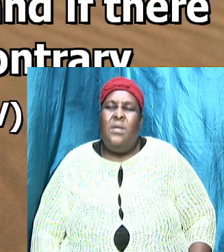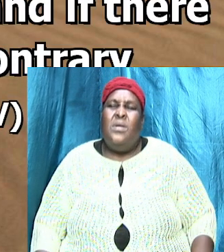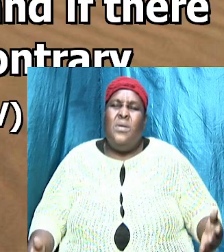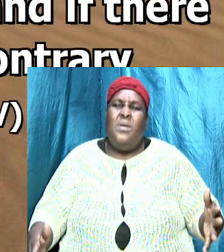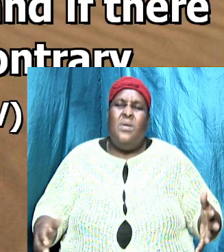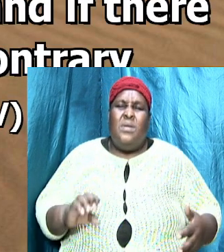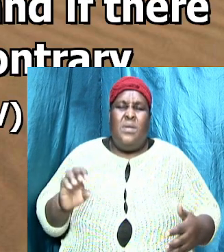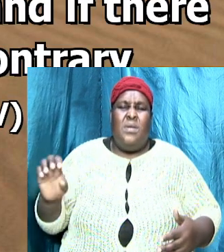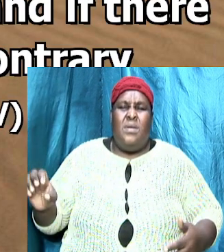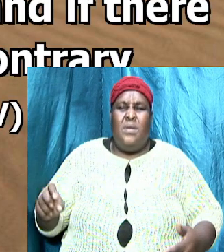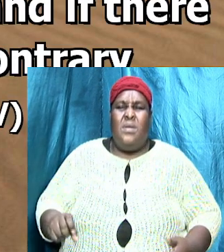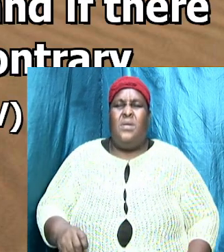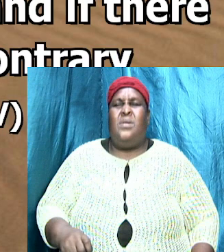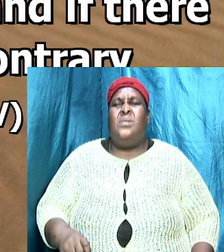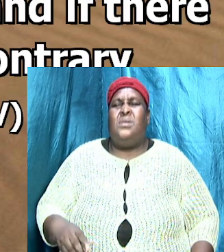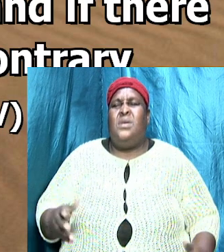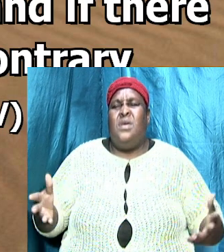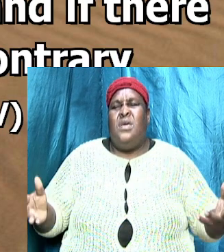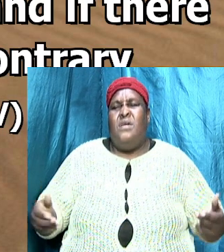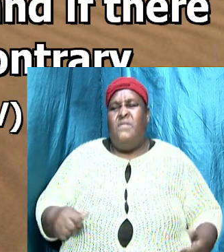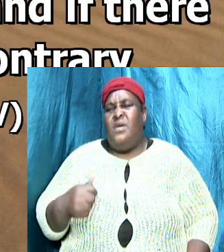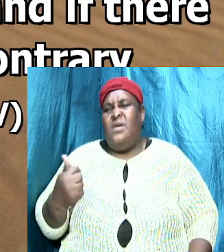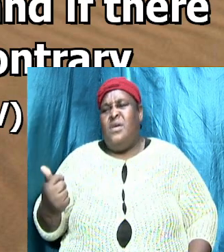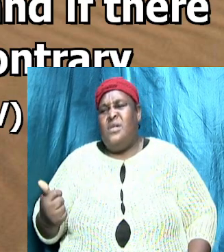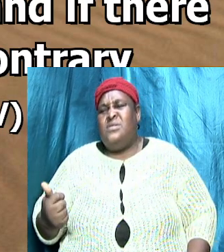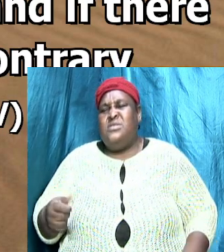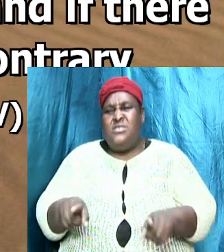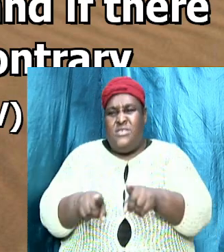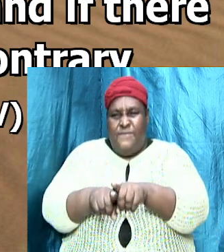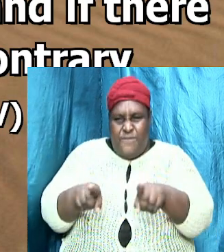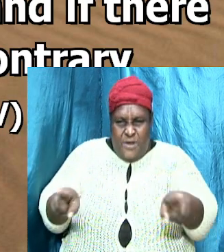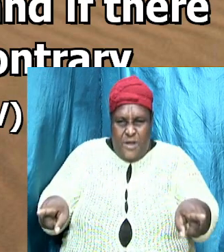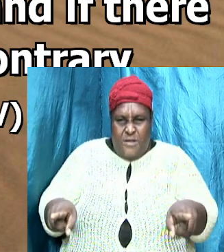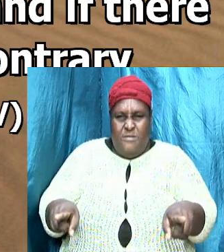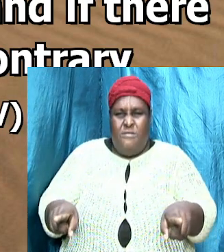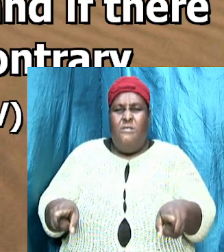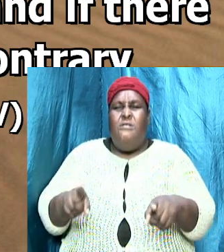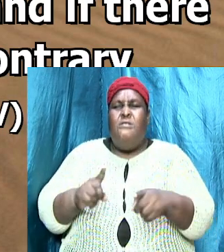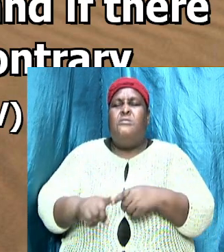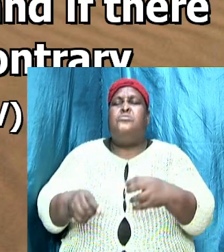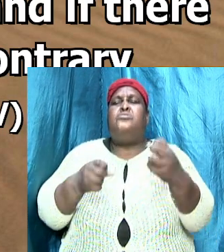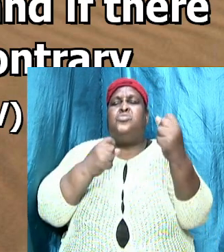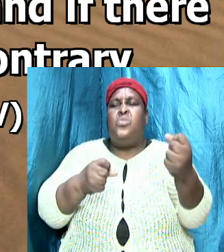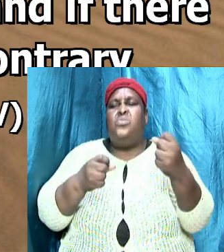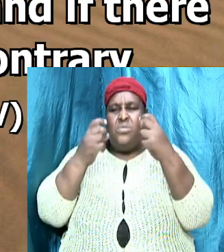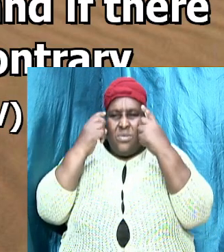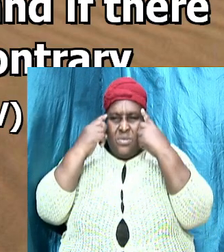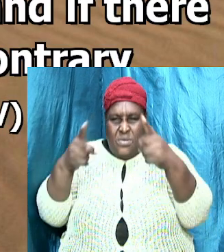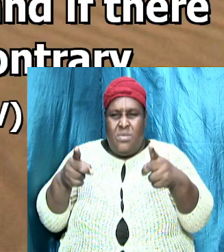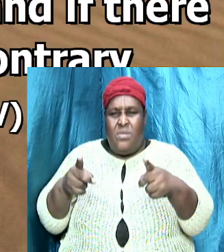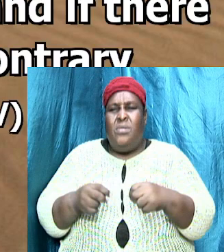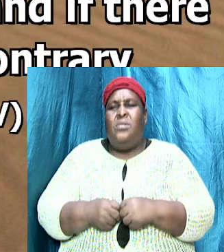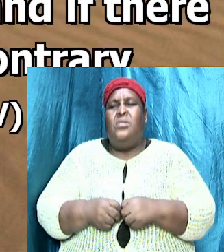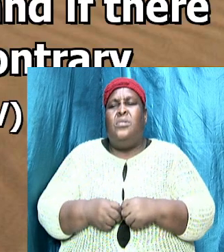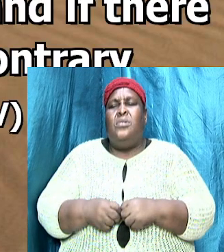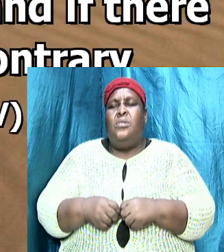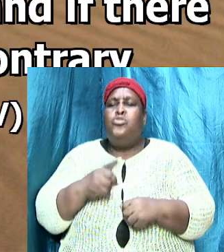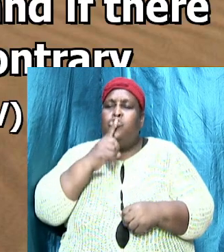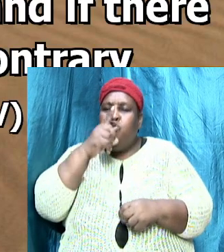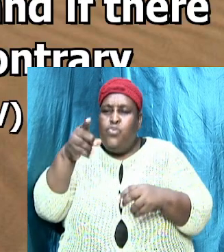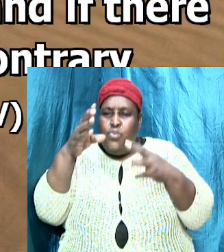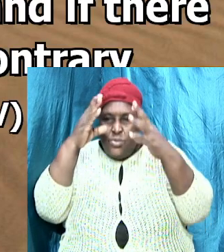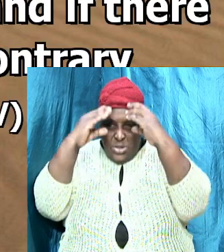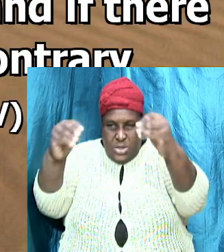else is contrary to sound doctrine in other words true teaching promotes righteousness